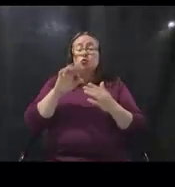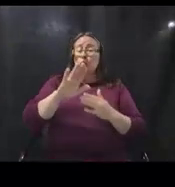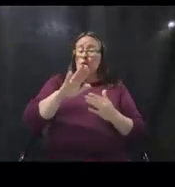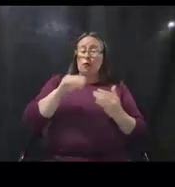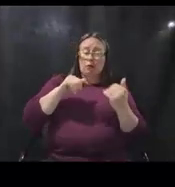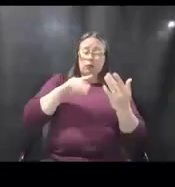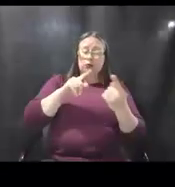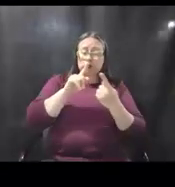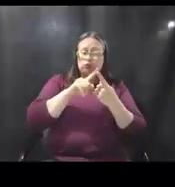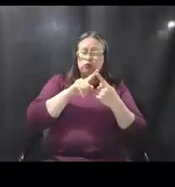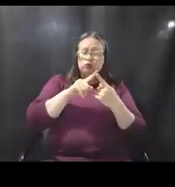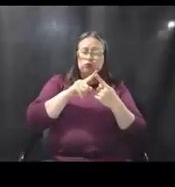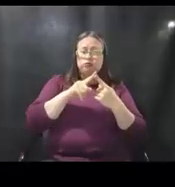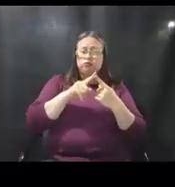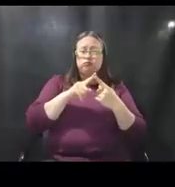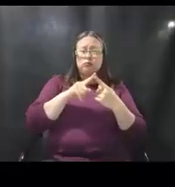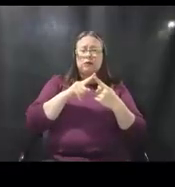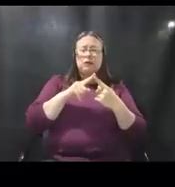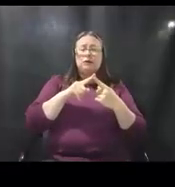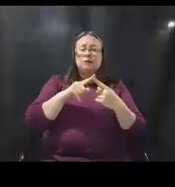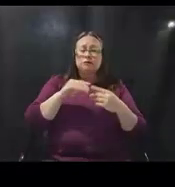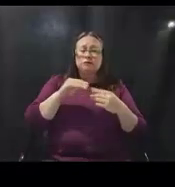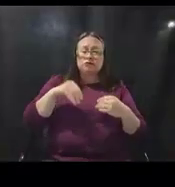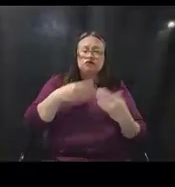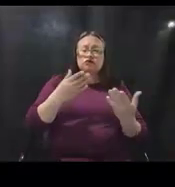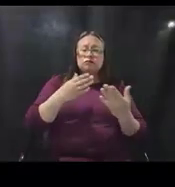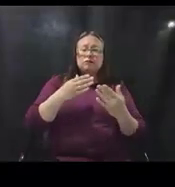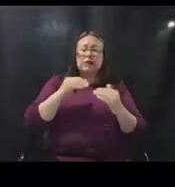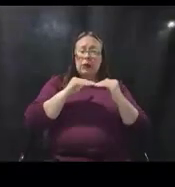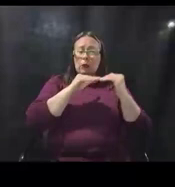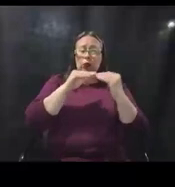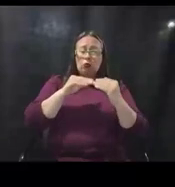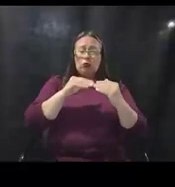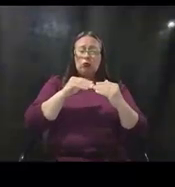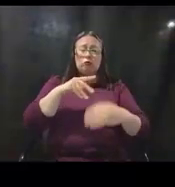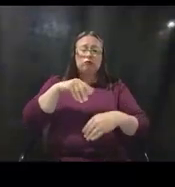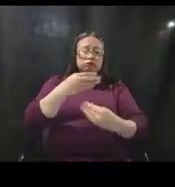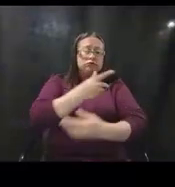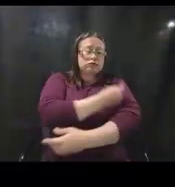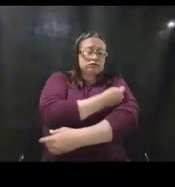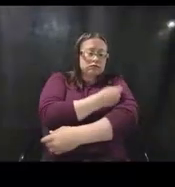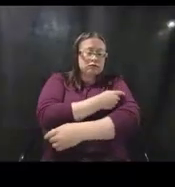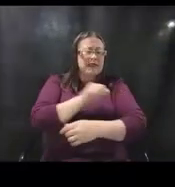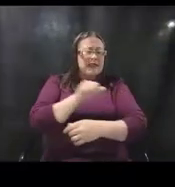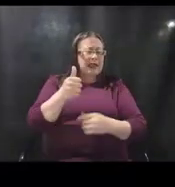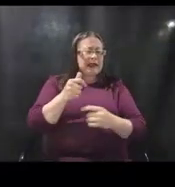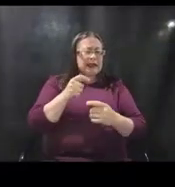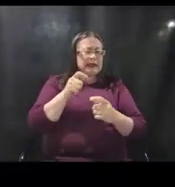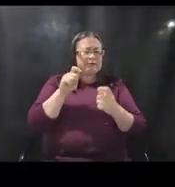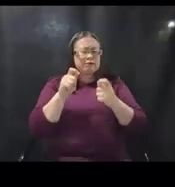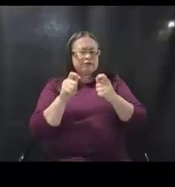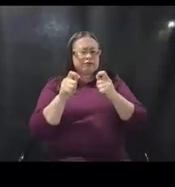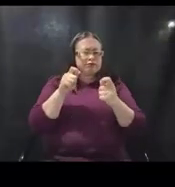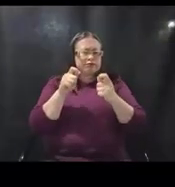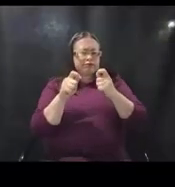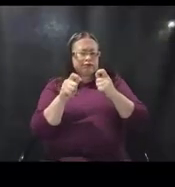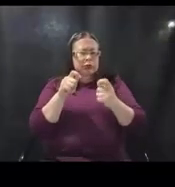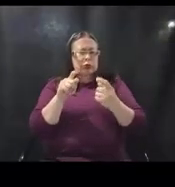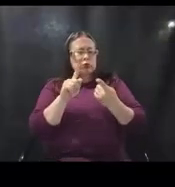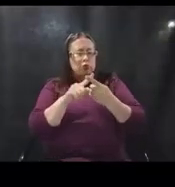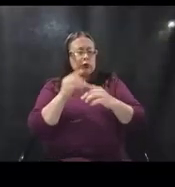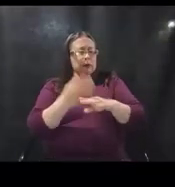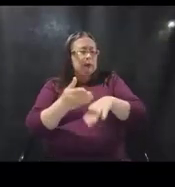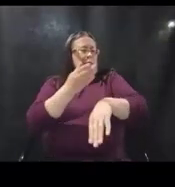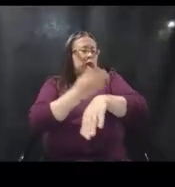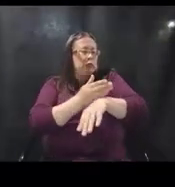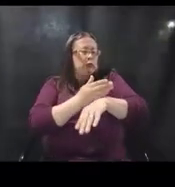evaluate equitable vaccine administration and also any tactical adjustments you might be making to improve equity in your